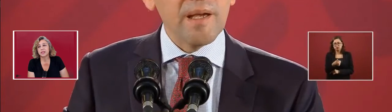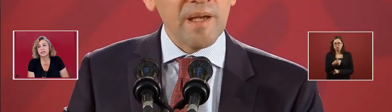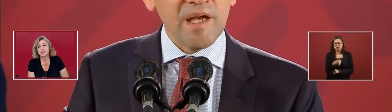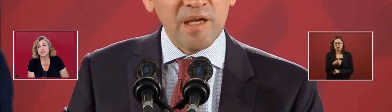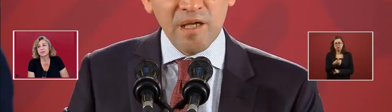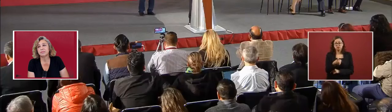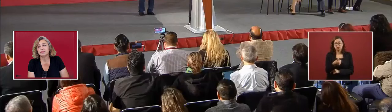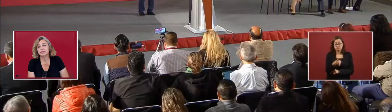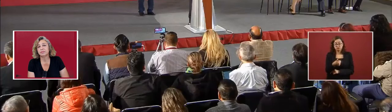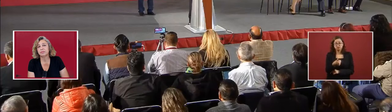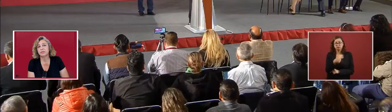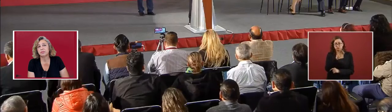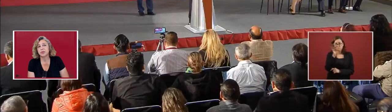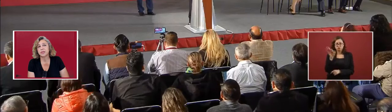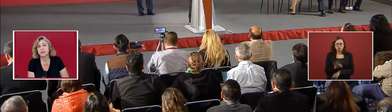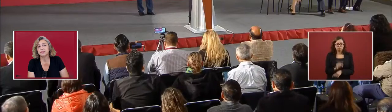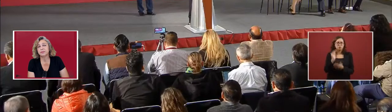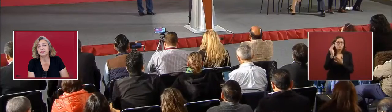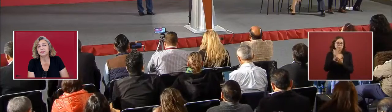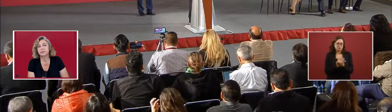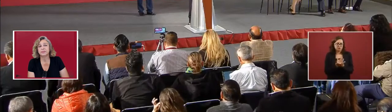.6%.